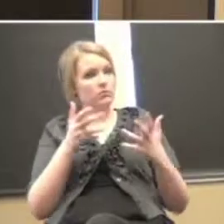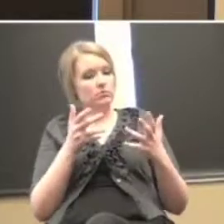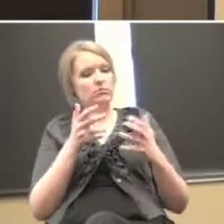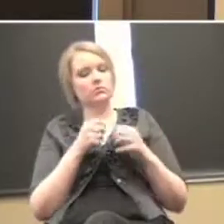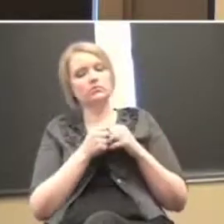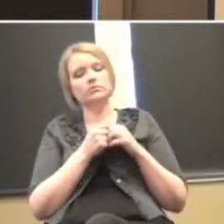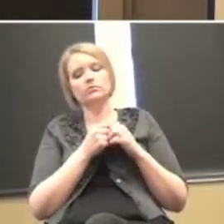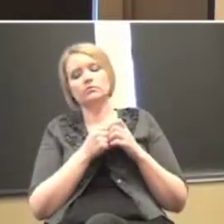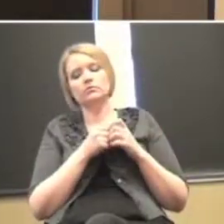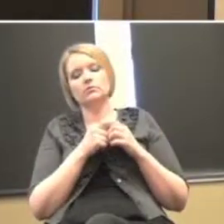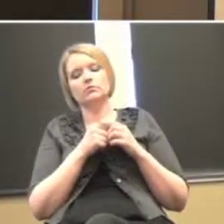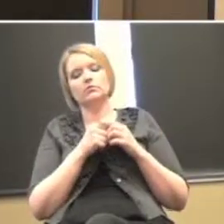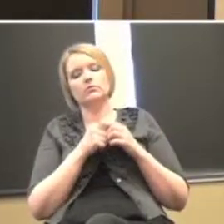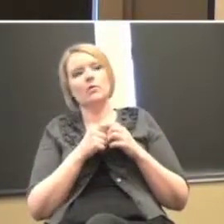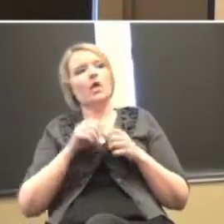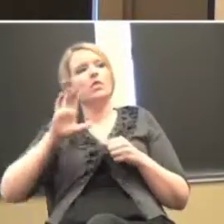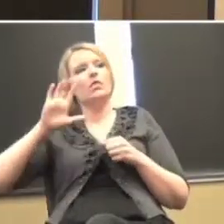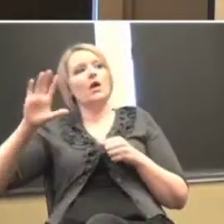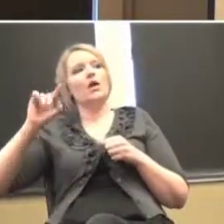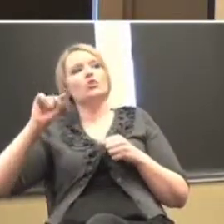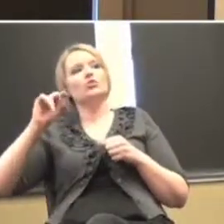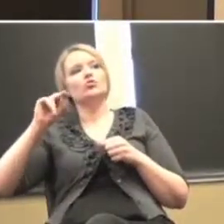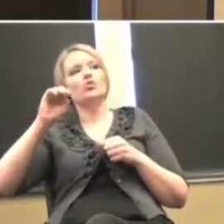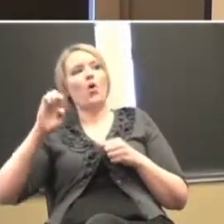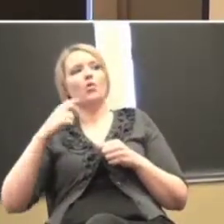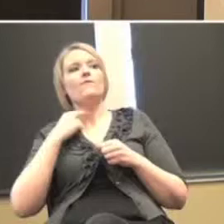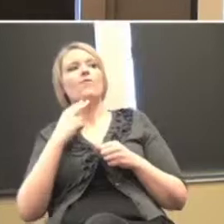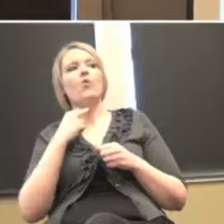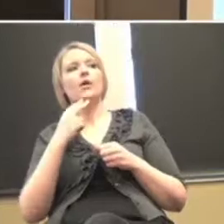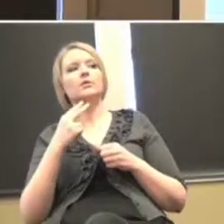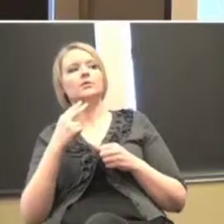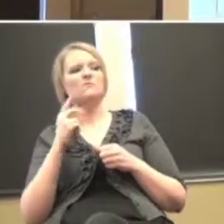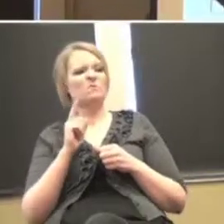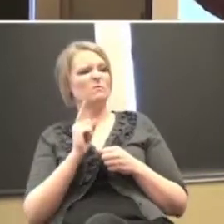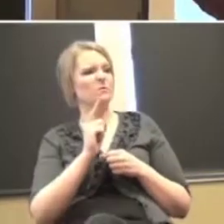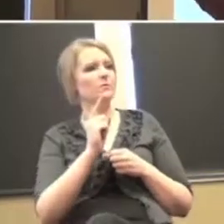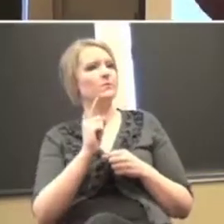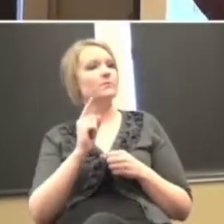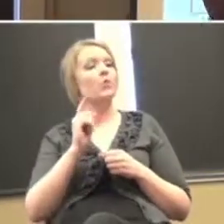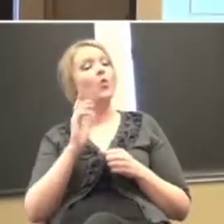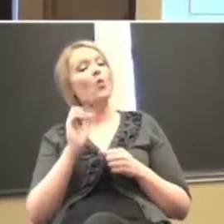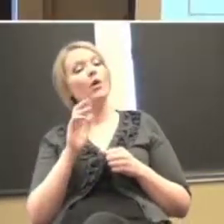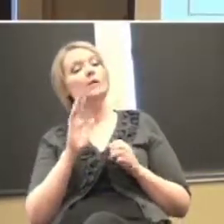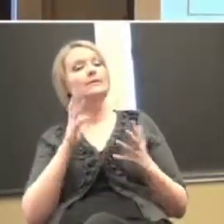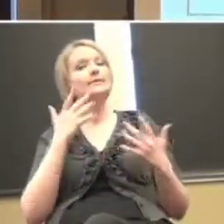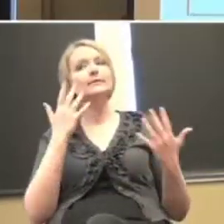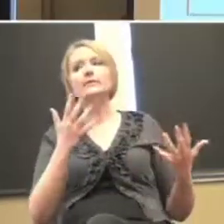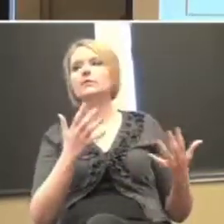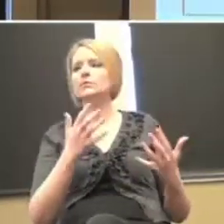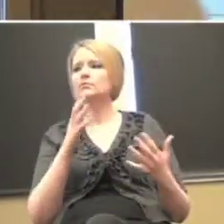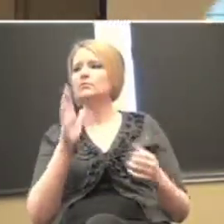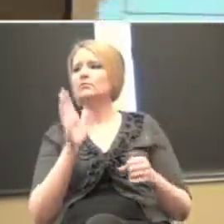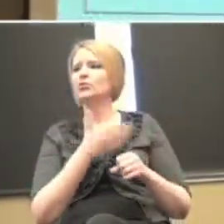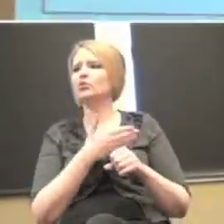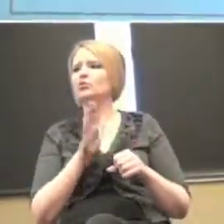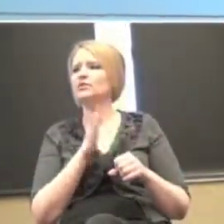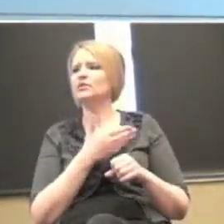what was what was the tone of voice being used how was this person approached there's the 1045